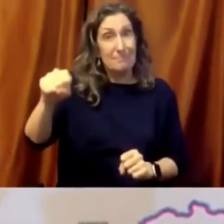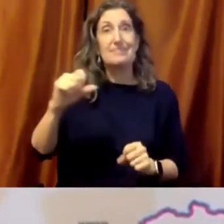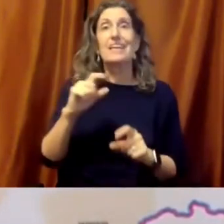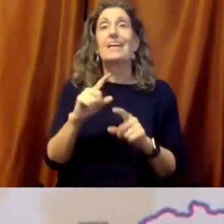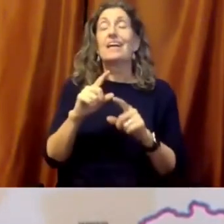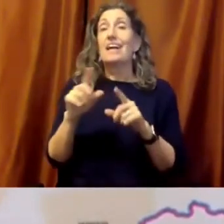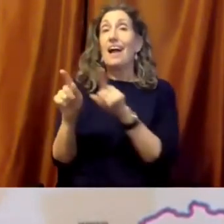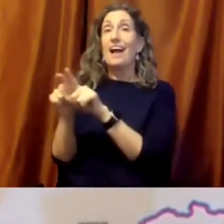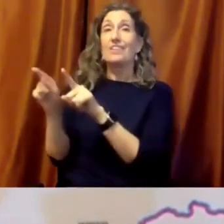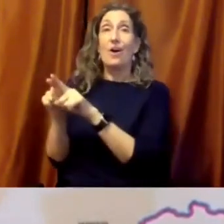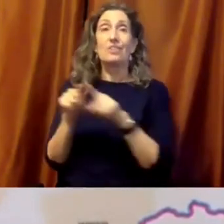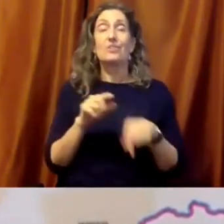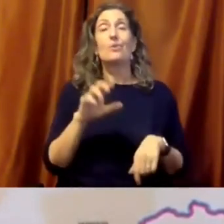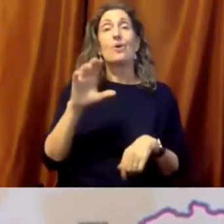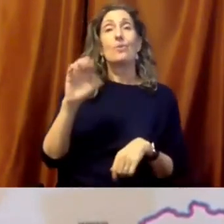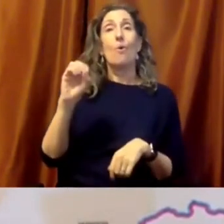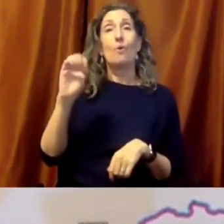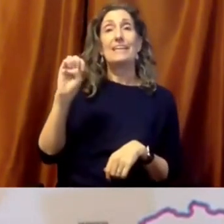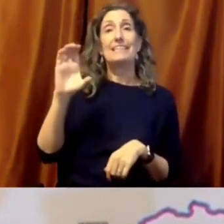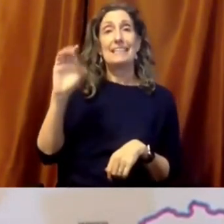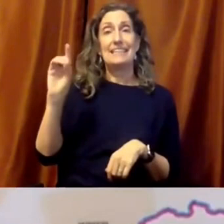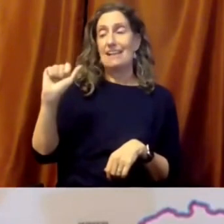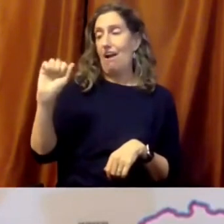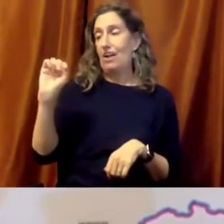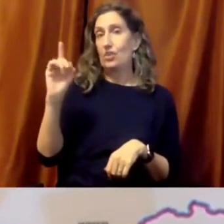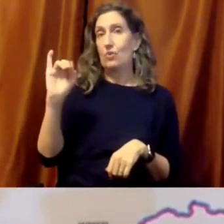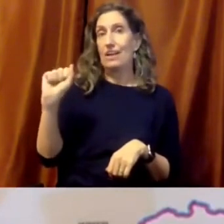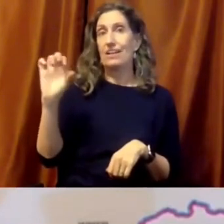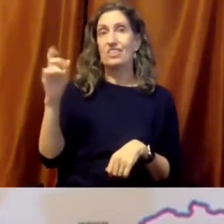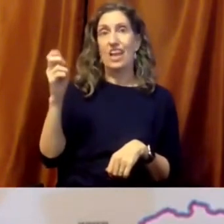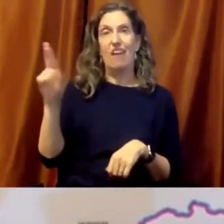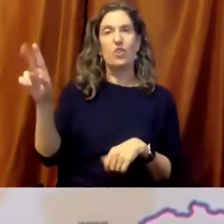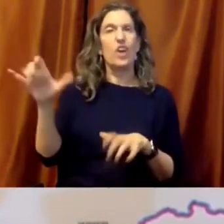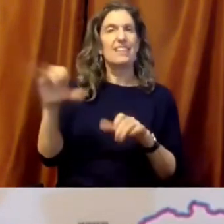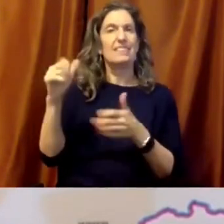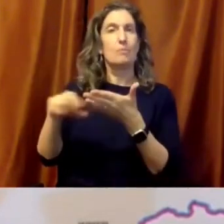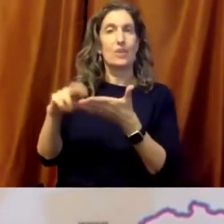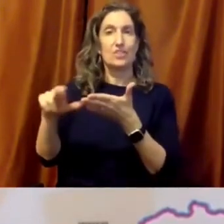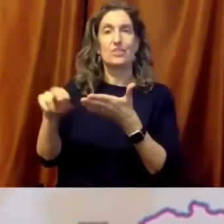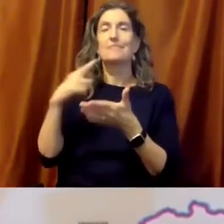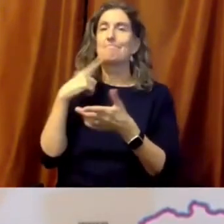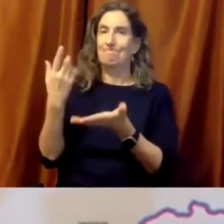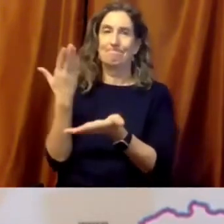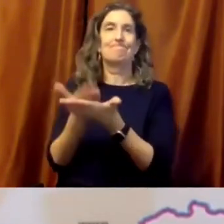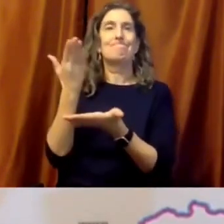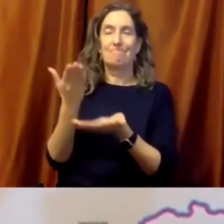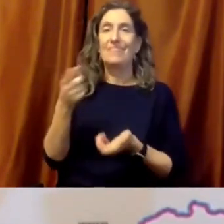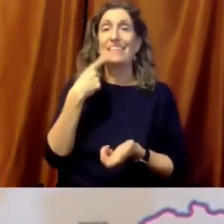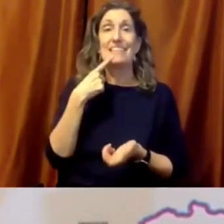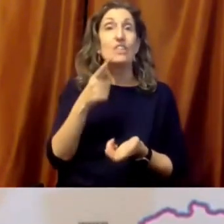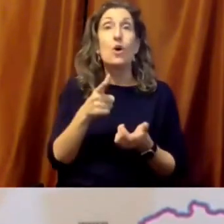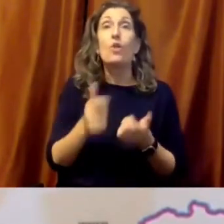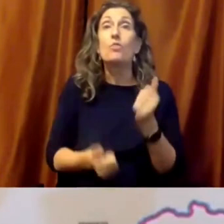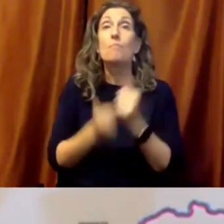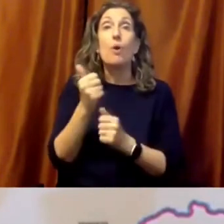Specifically, research that showed that the skills that are easiest to teach and test are also the